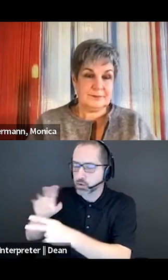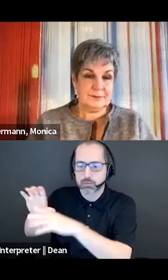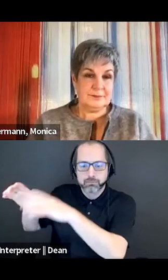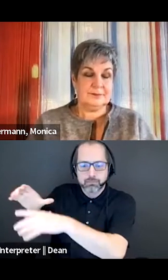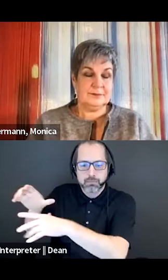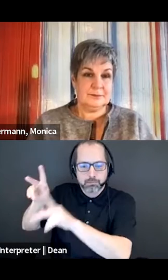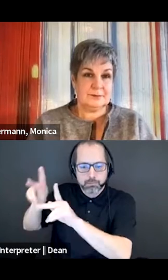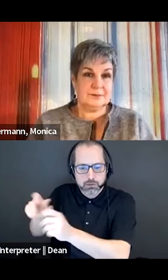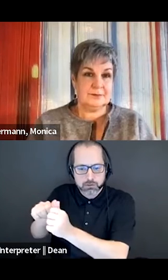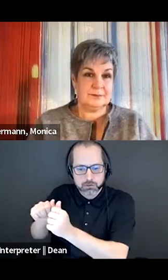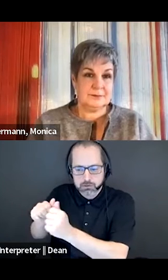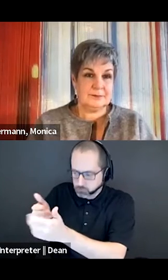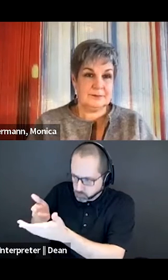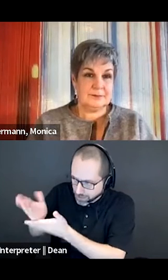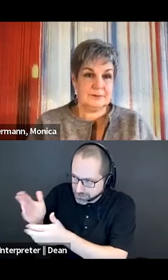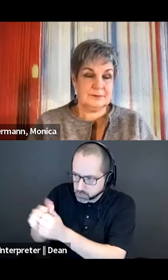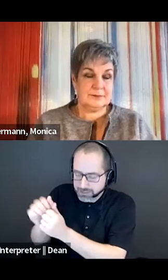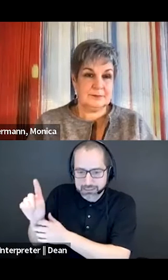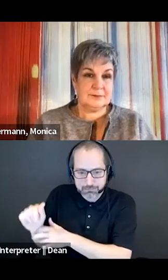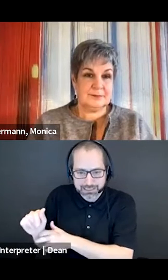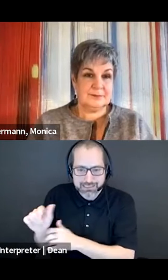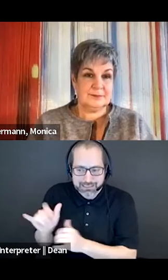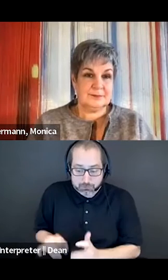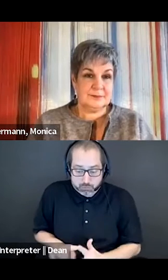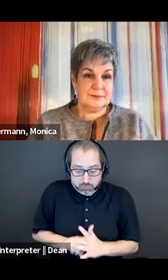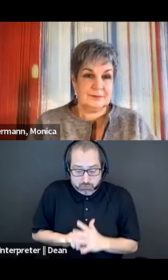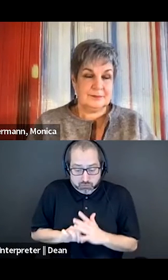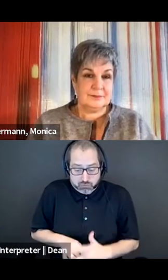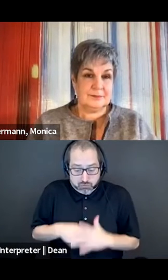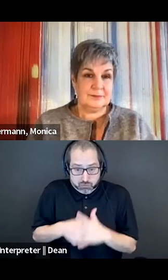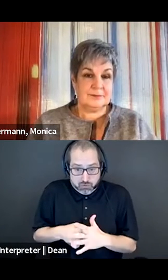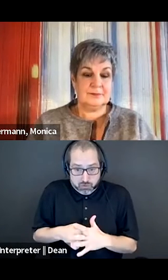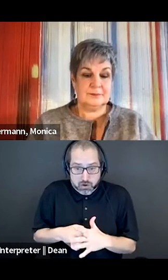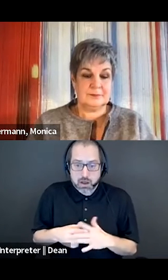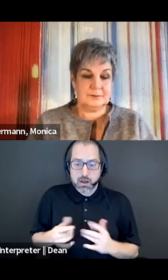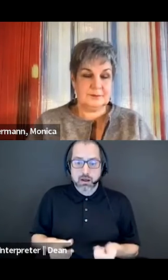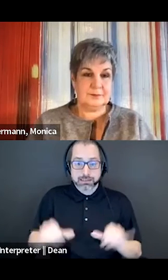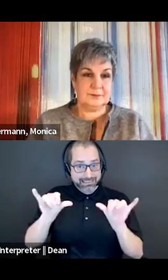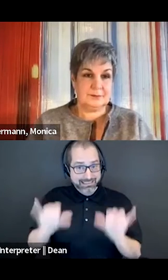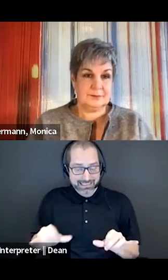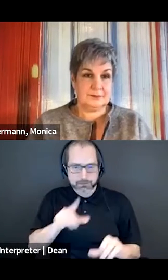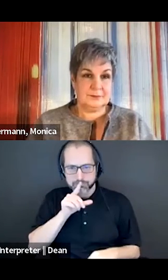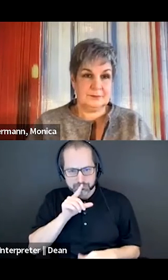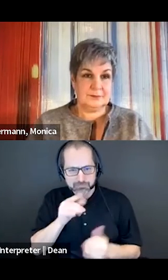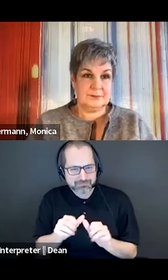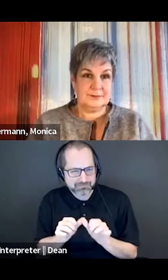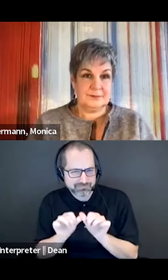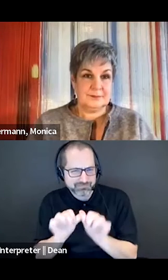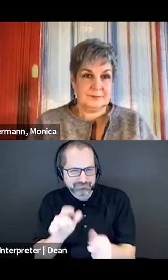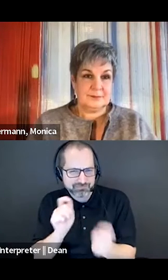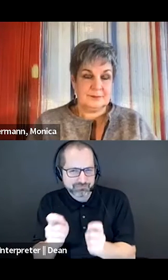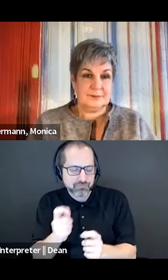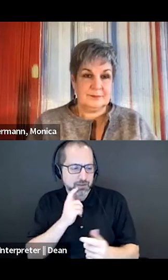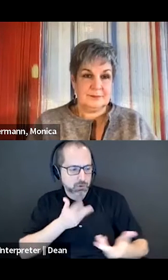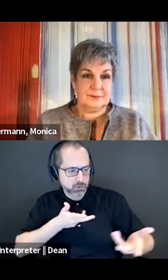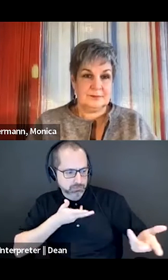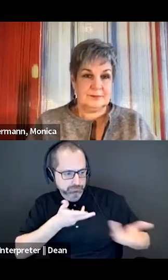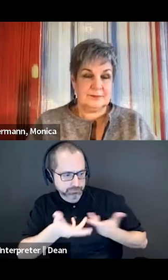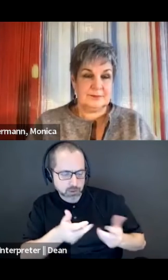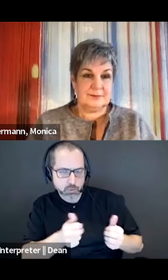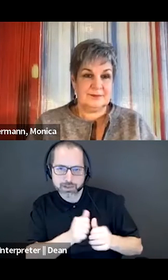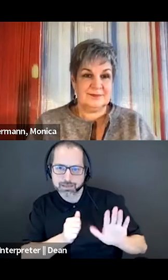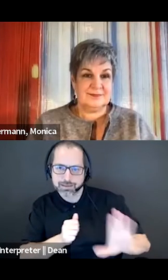start, but that that is not the place that we stay. When we interact with individuals with lived experience